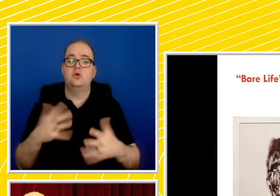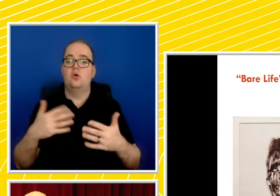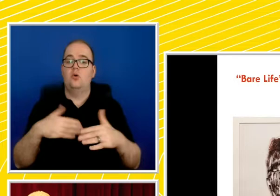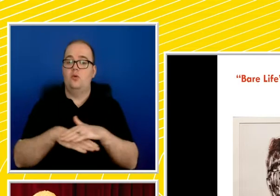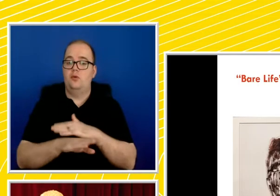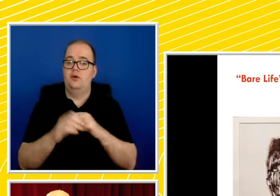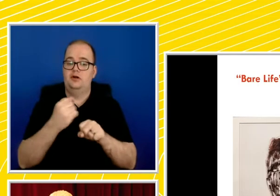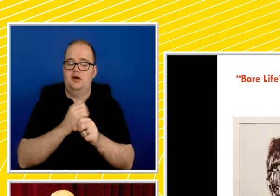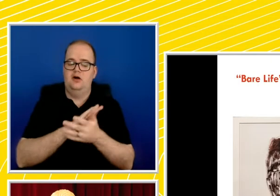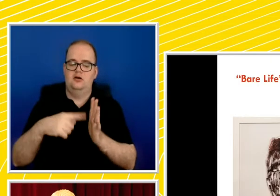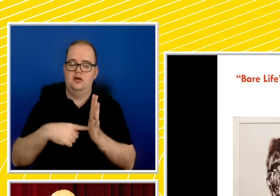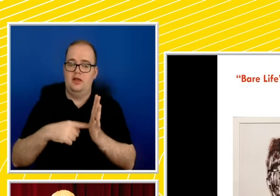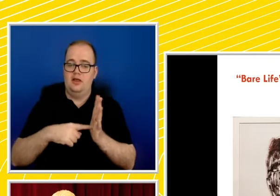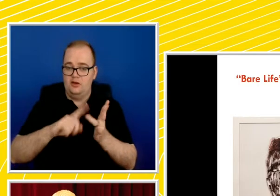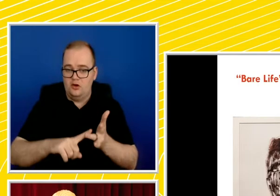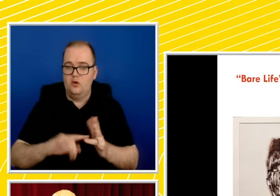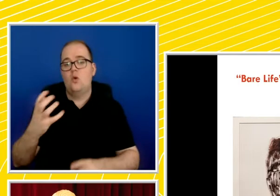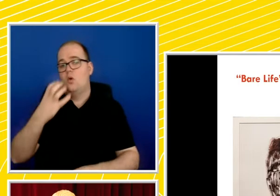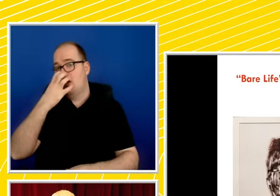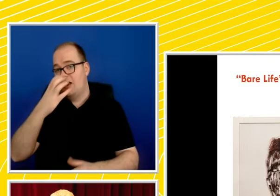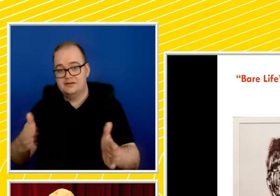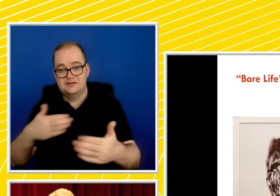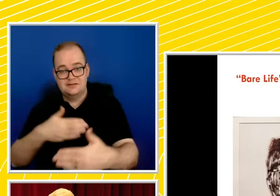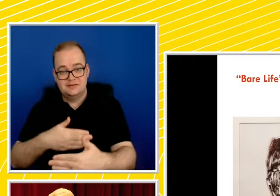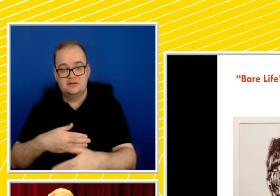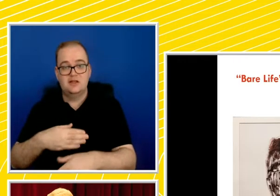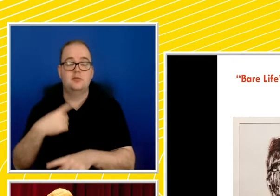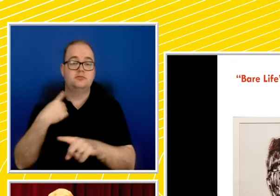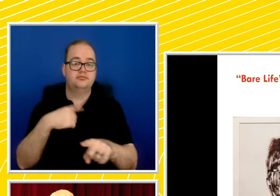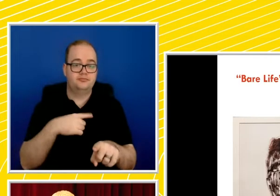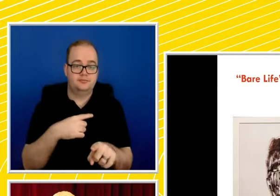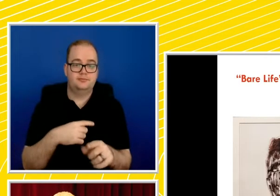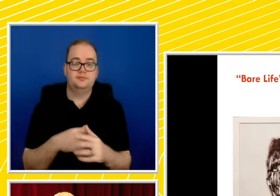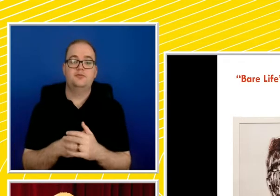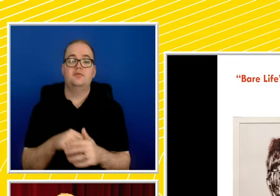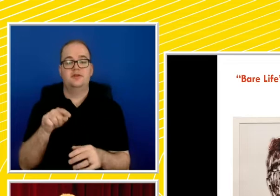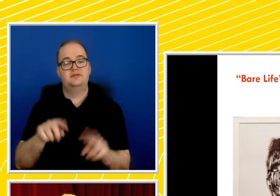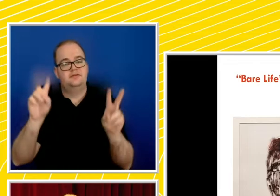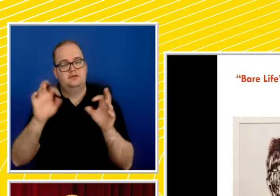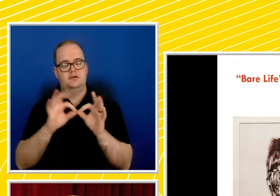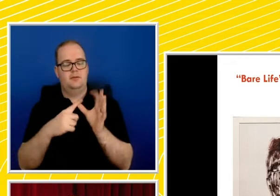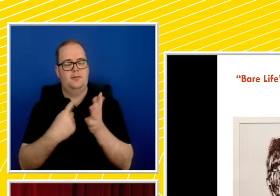decentralised euthanasia centres are reduced to bare life in these states of exception.